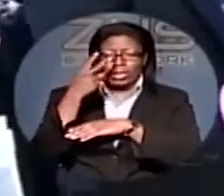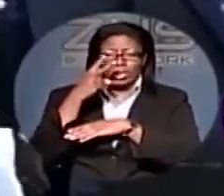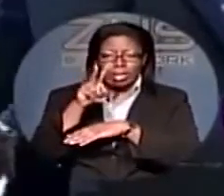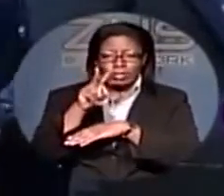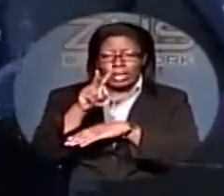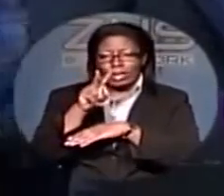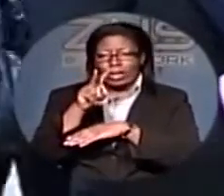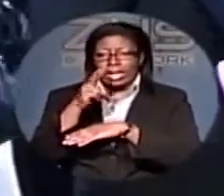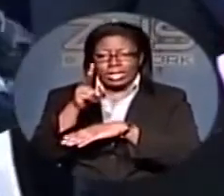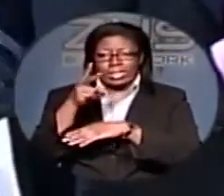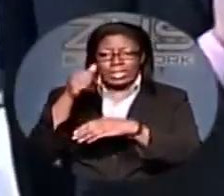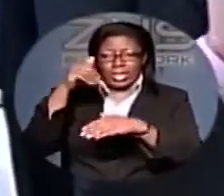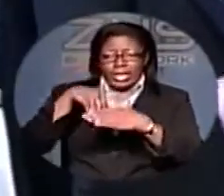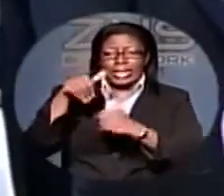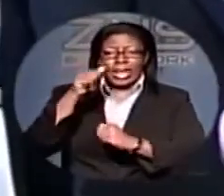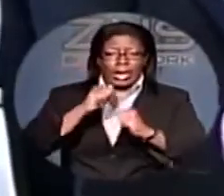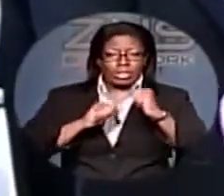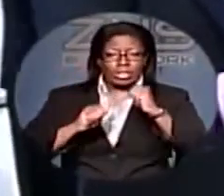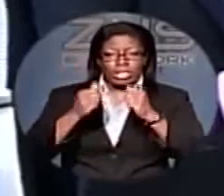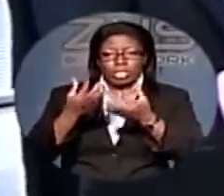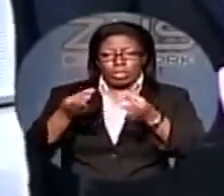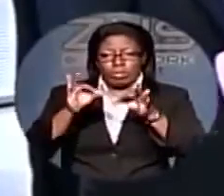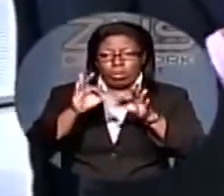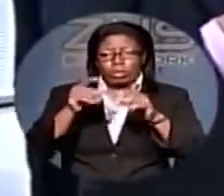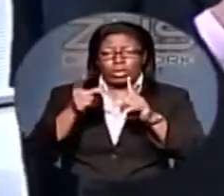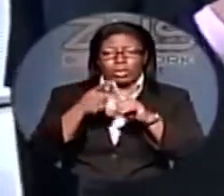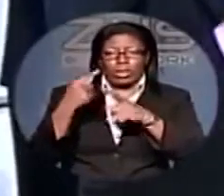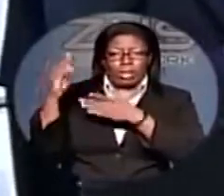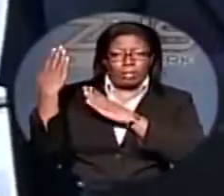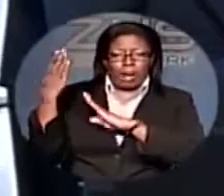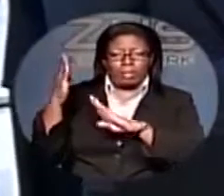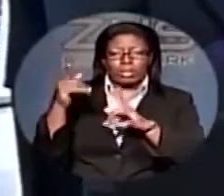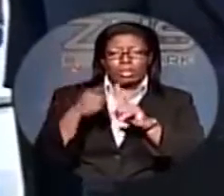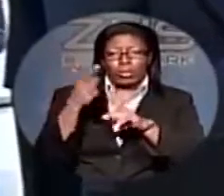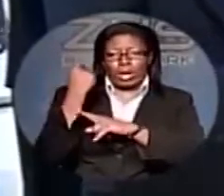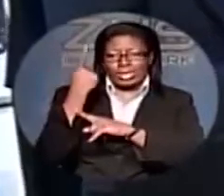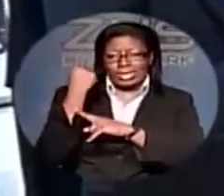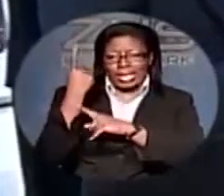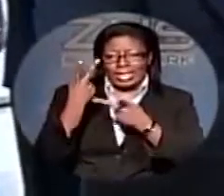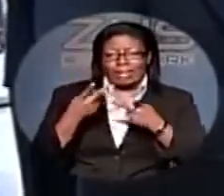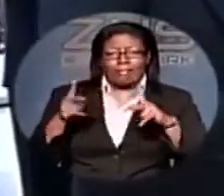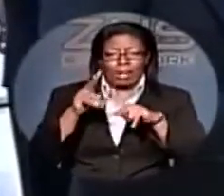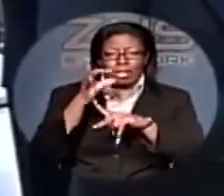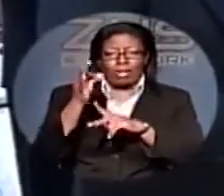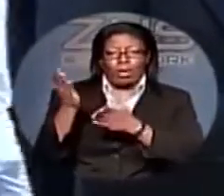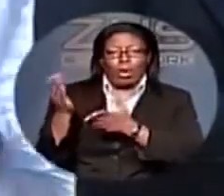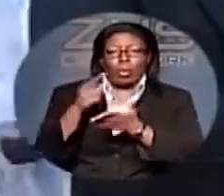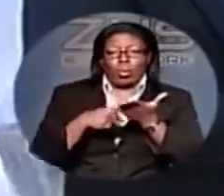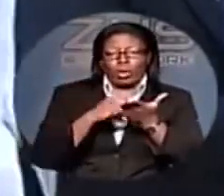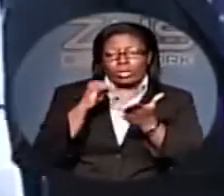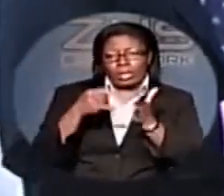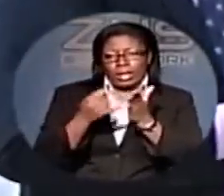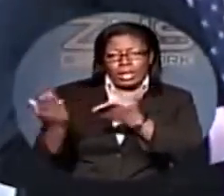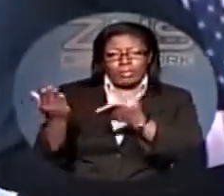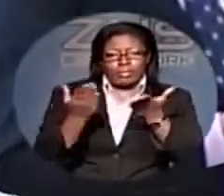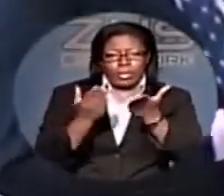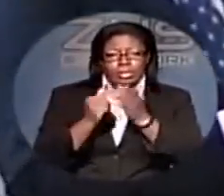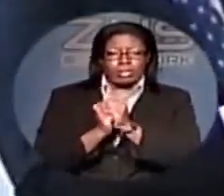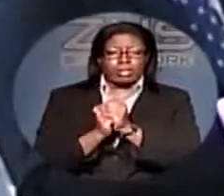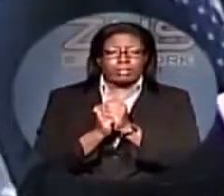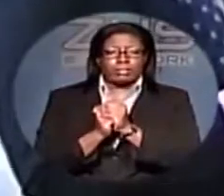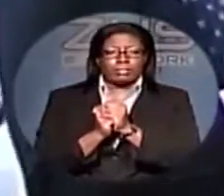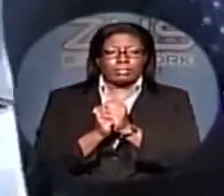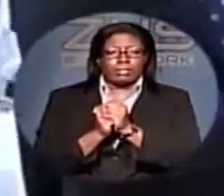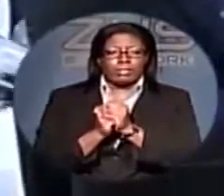see it in action. And so it's important for the Bahamas to be able to just understand the value of what that brings. As short as you can answer me, I know that